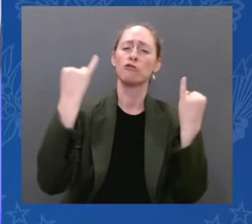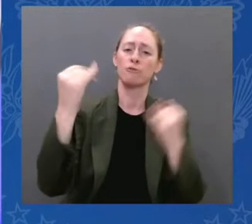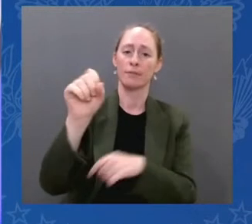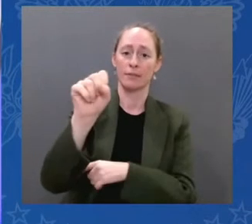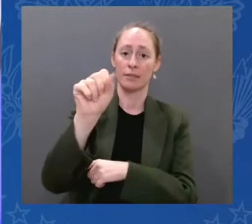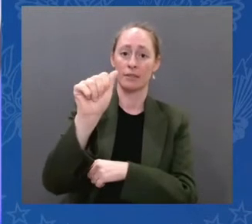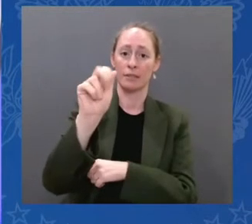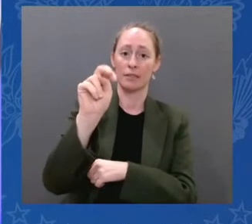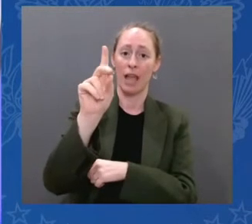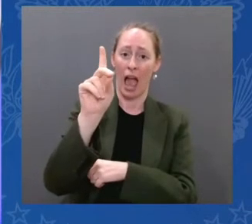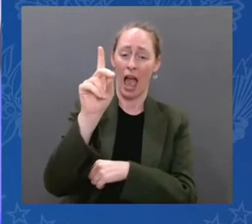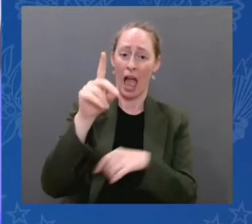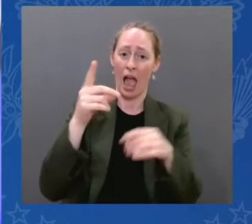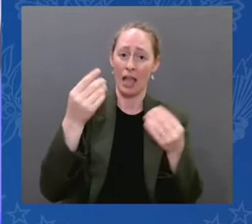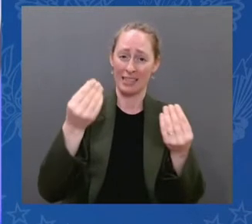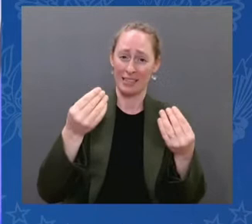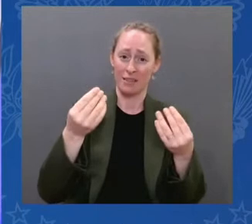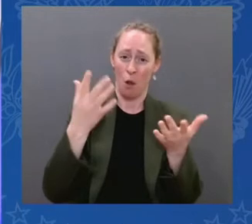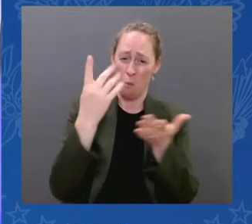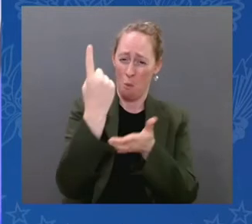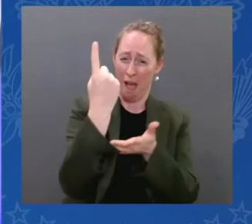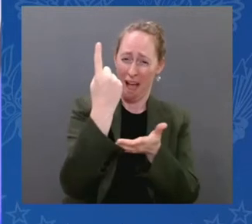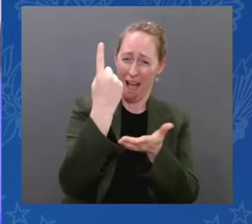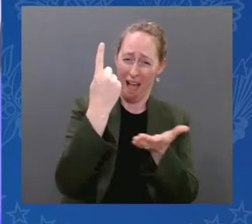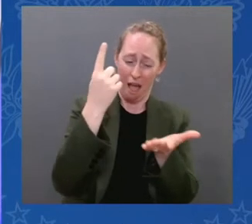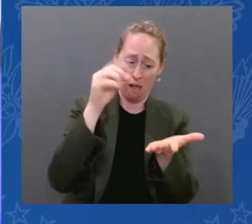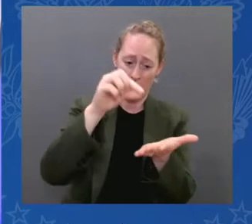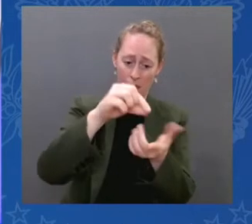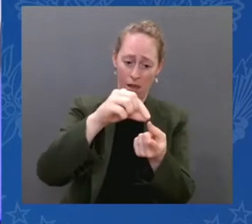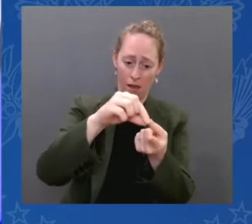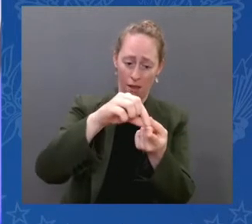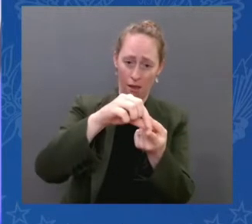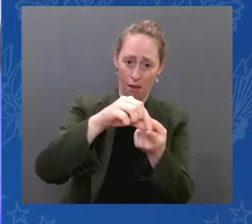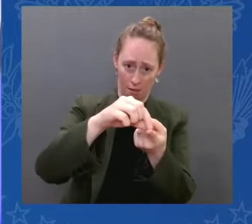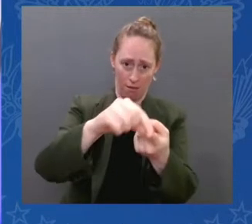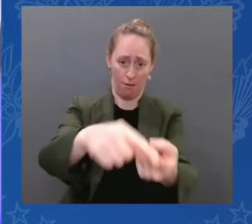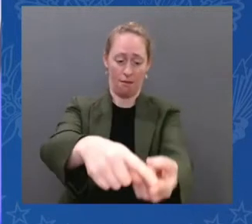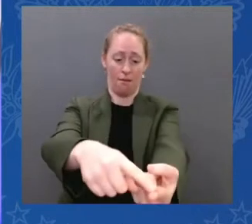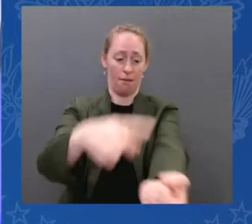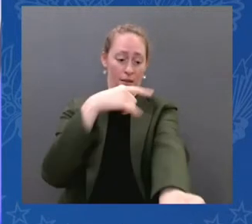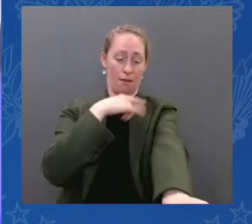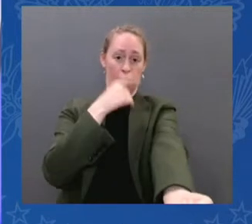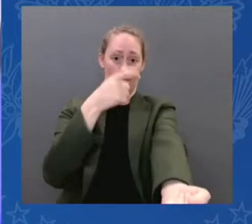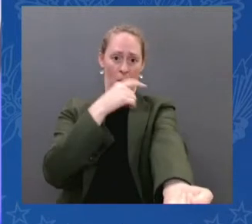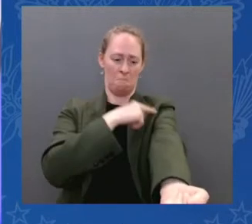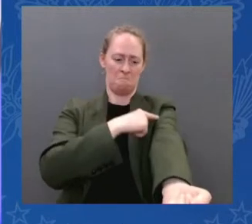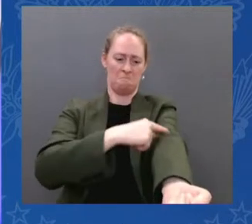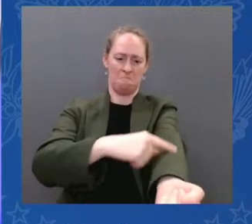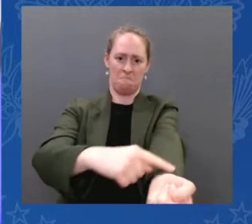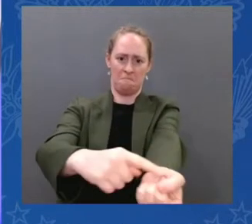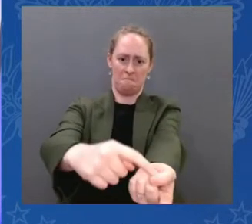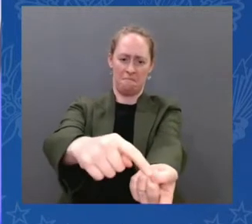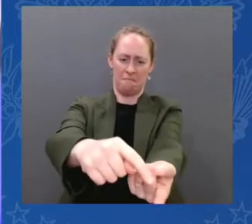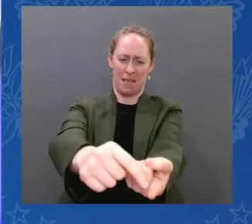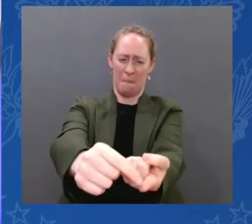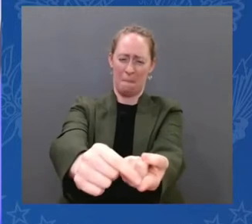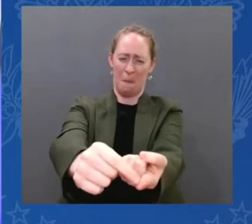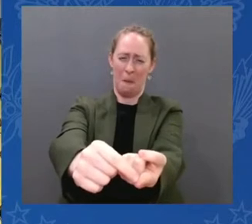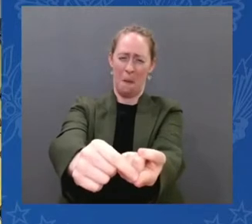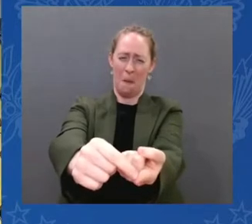is the part of the universe that you're seeing — just one little speck of the universe.